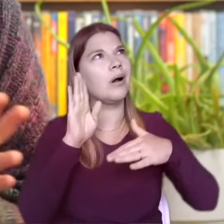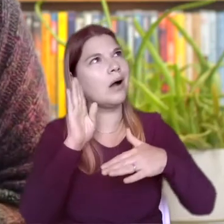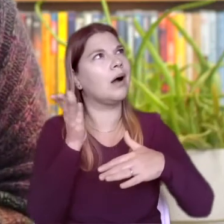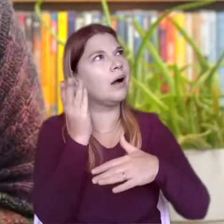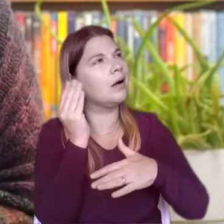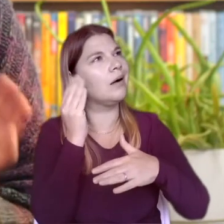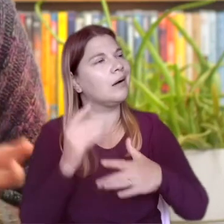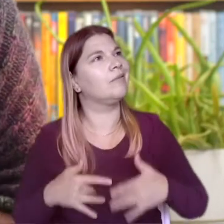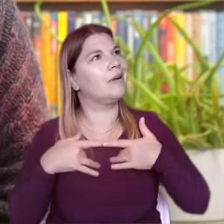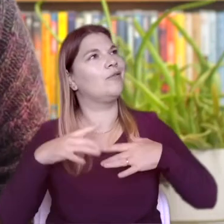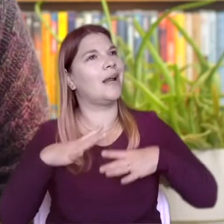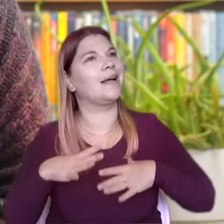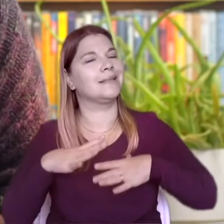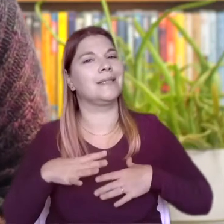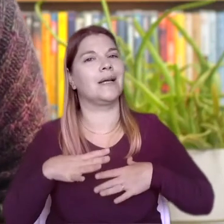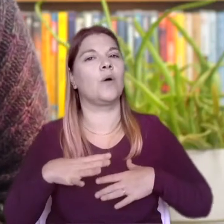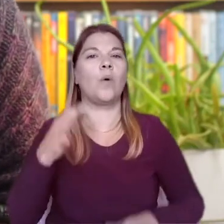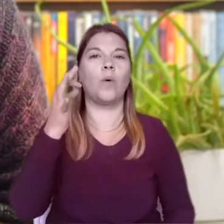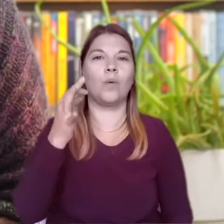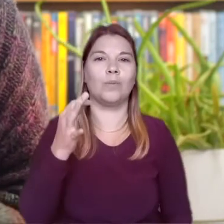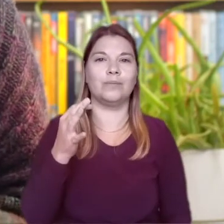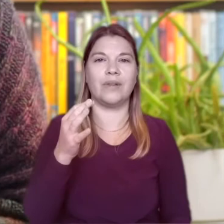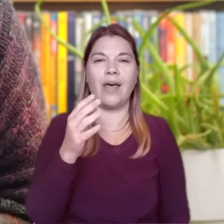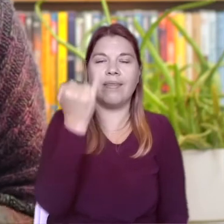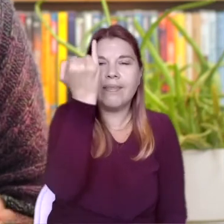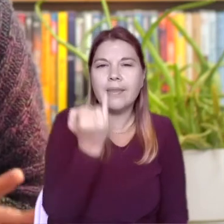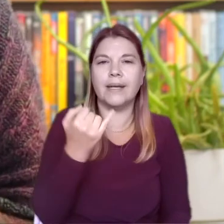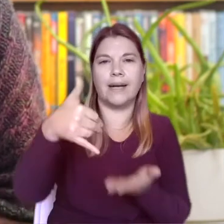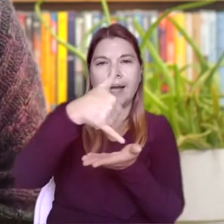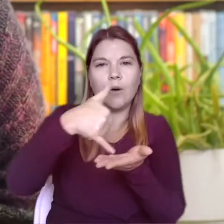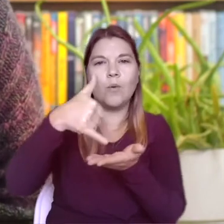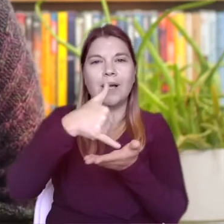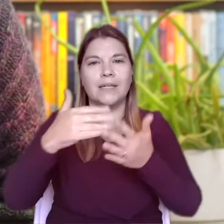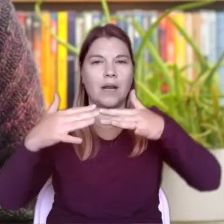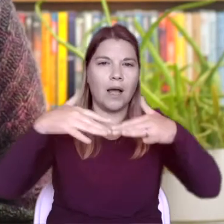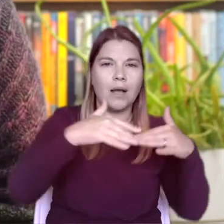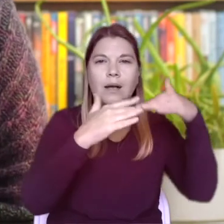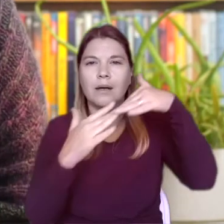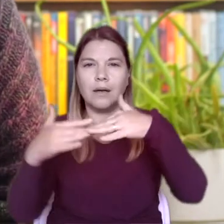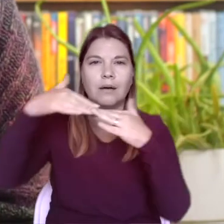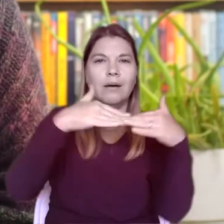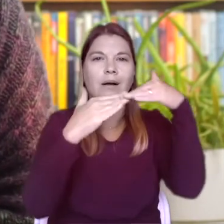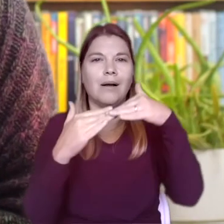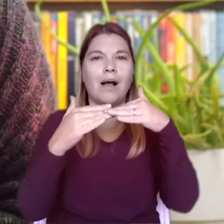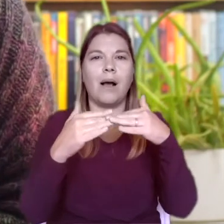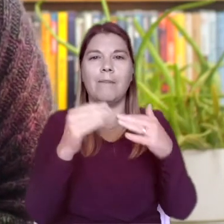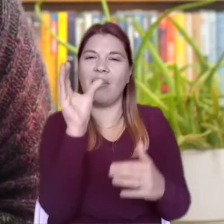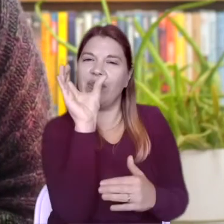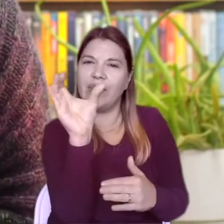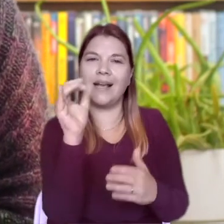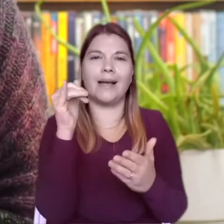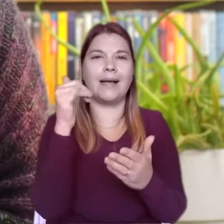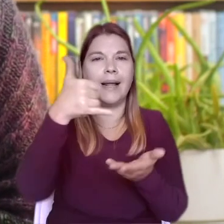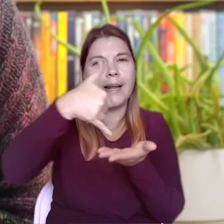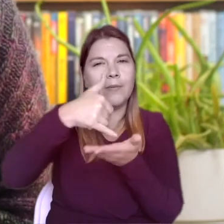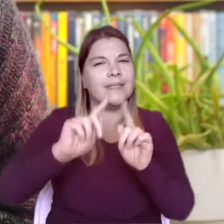freer watery sound whilst thicker liquids offer a deeper slower sound let's try listening to